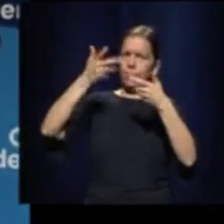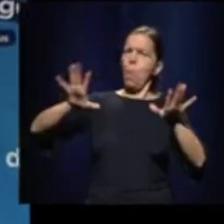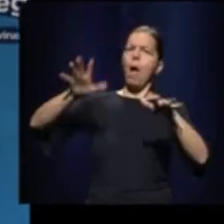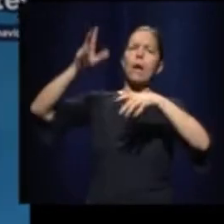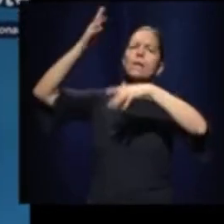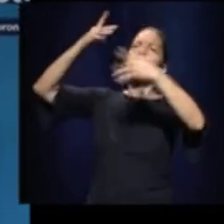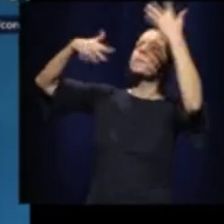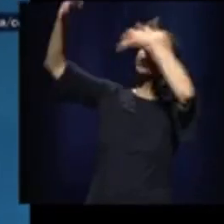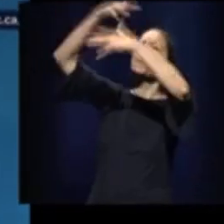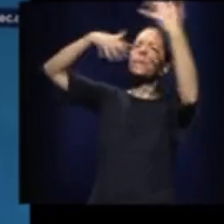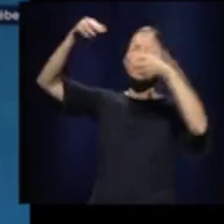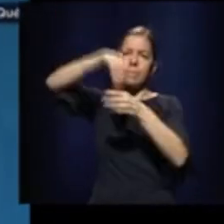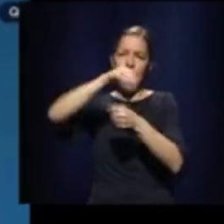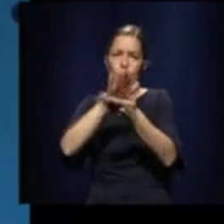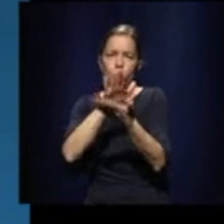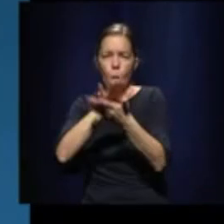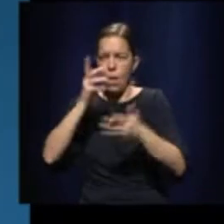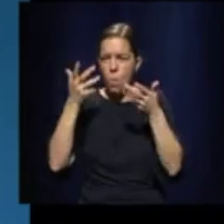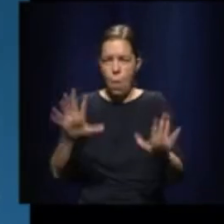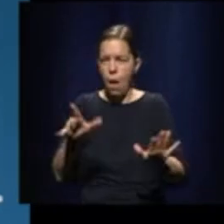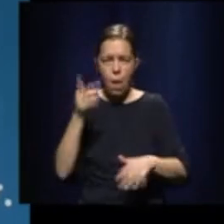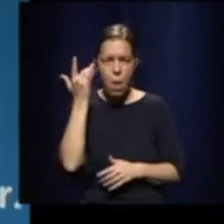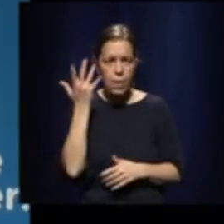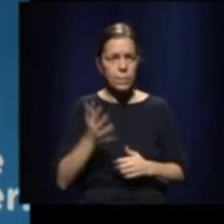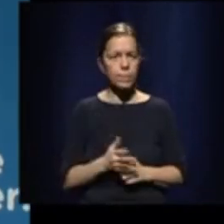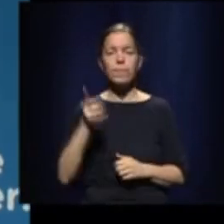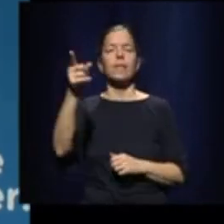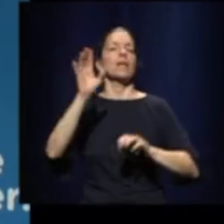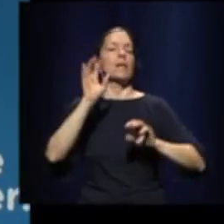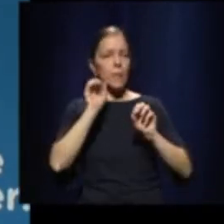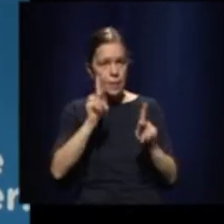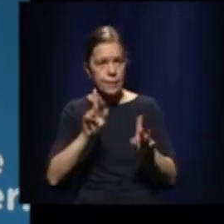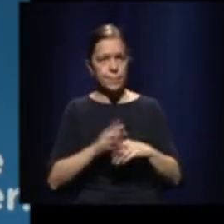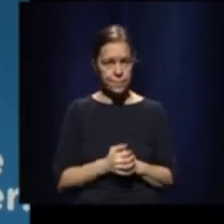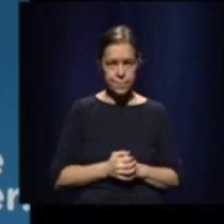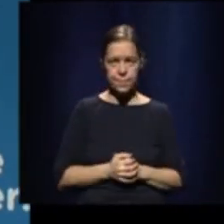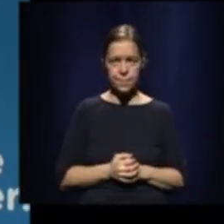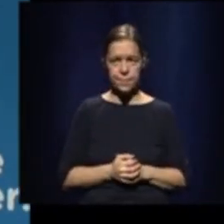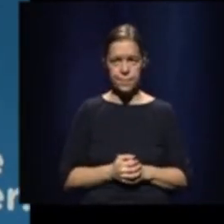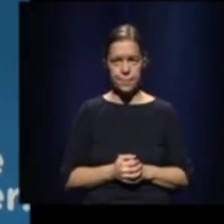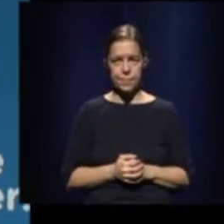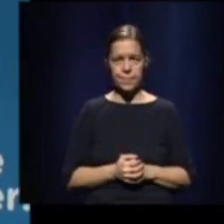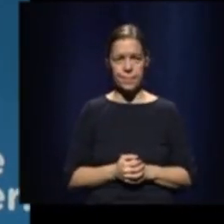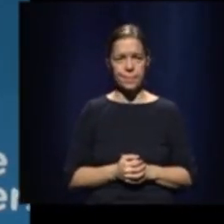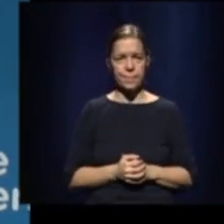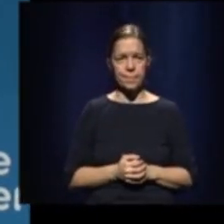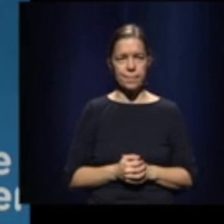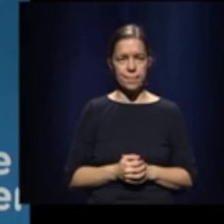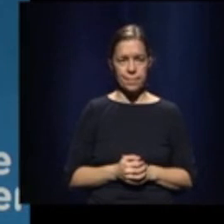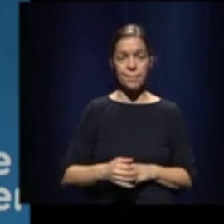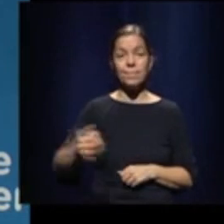Yes. In fact, I must say just before that, that if there's a serious problem